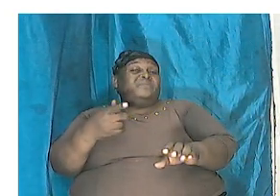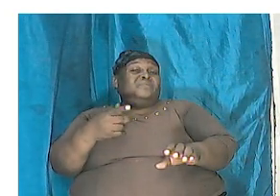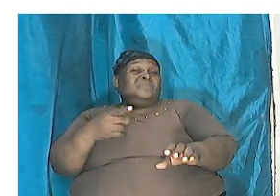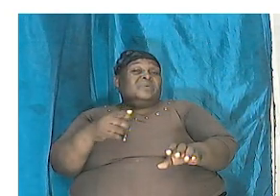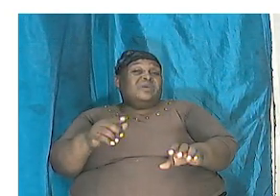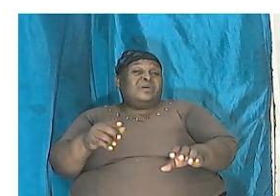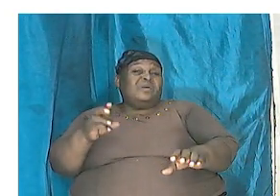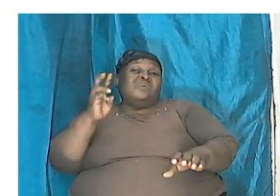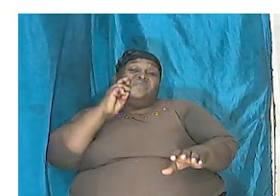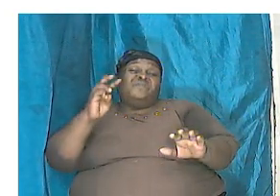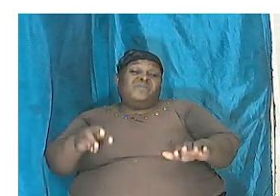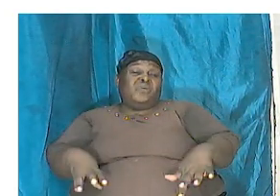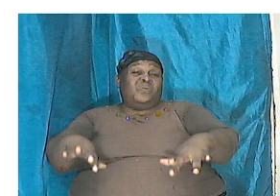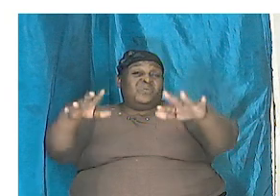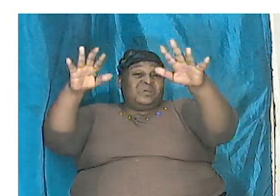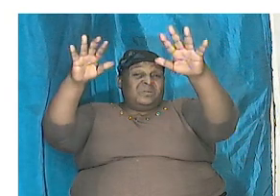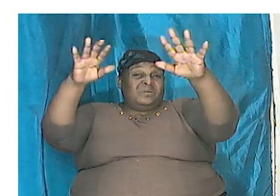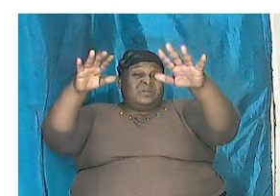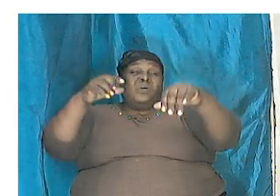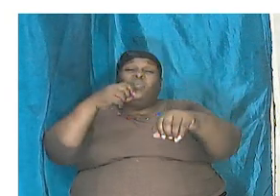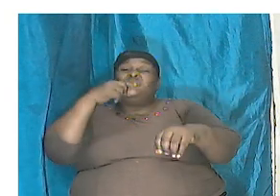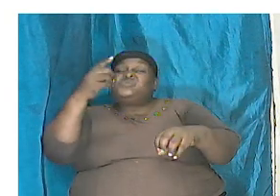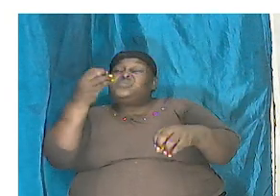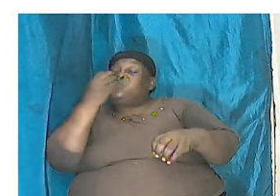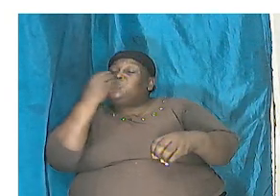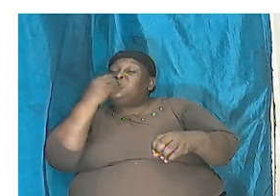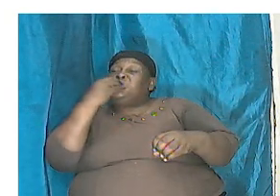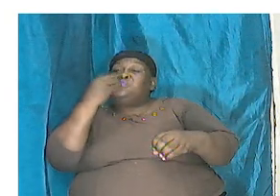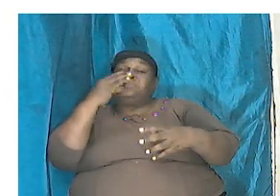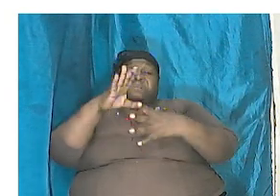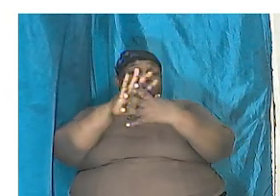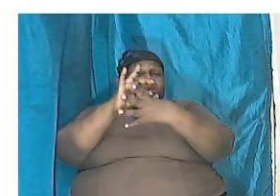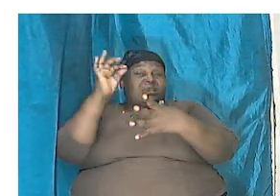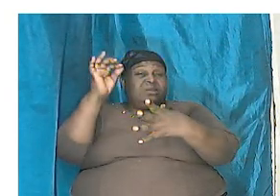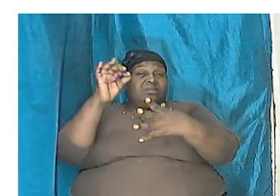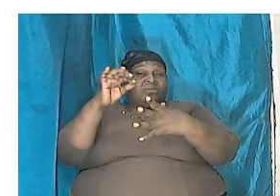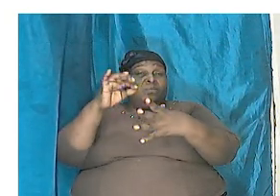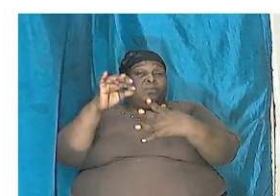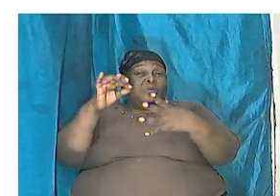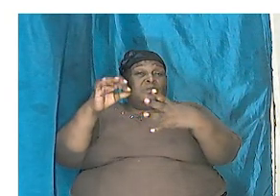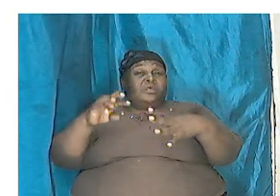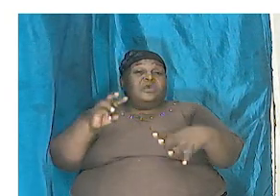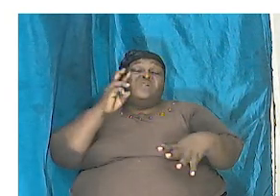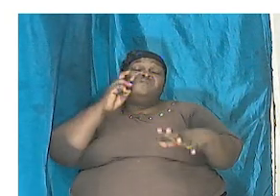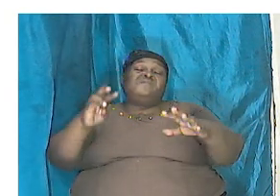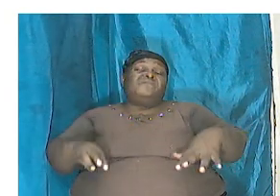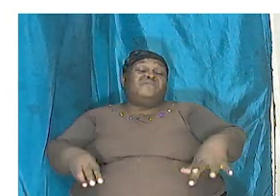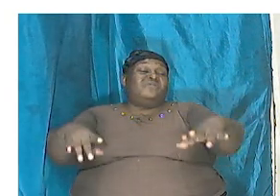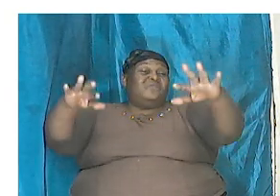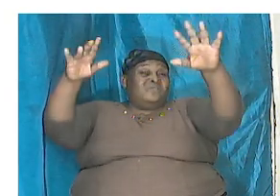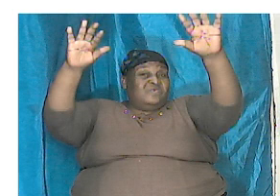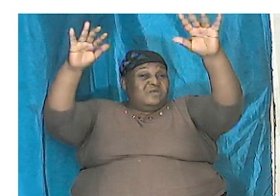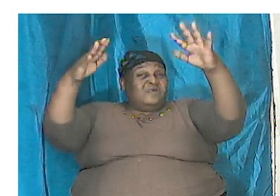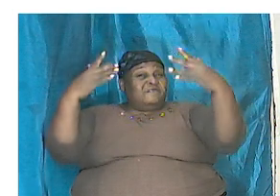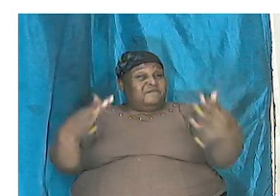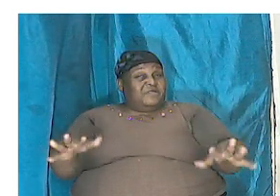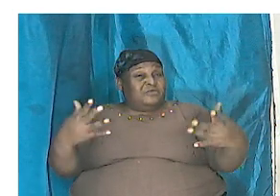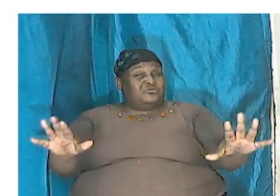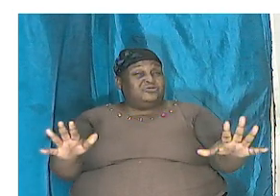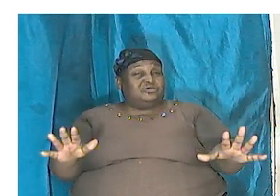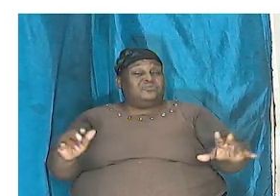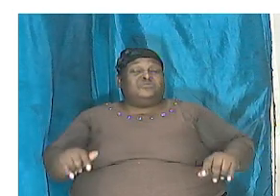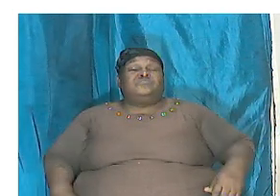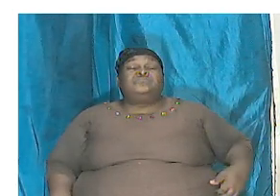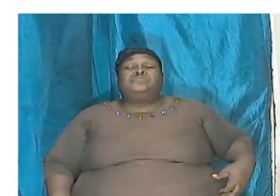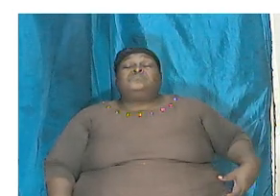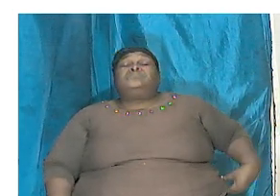meat in Genesis chapter 9 and verse 3 and so it is important that we understand now I want us